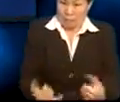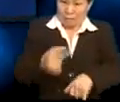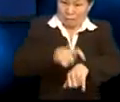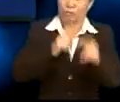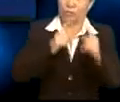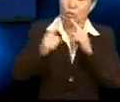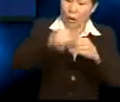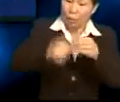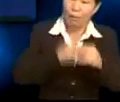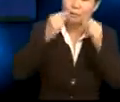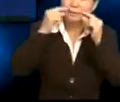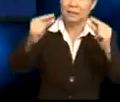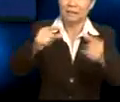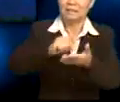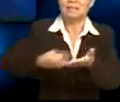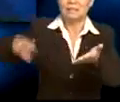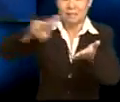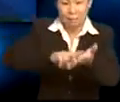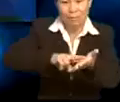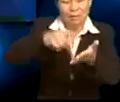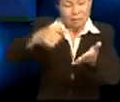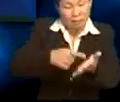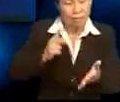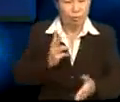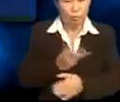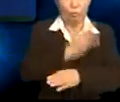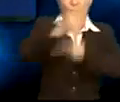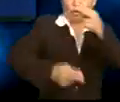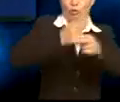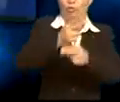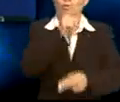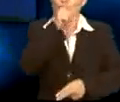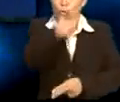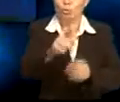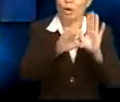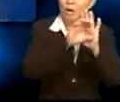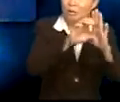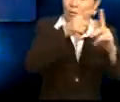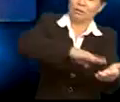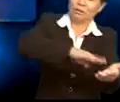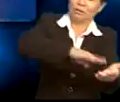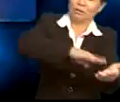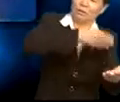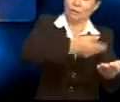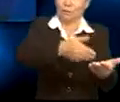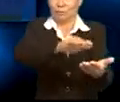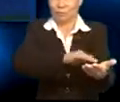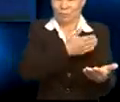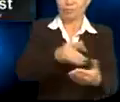talk about general statements, which sometimes we call universal truth. Here's an example from the song.